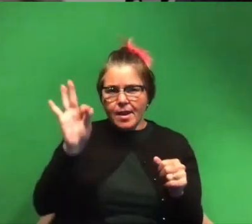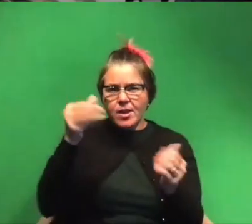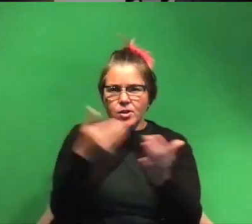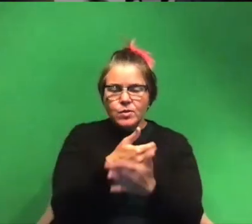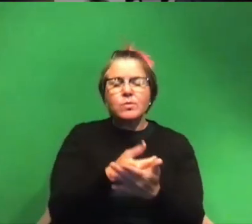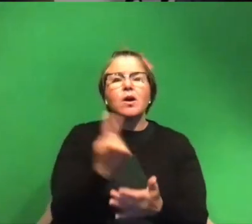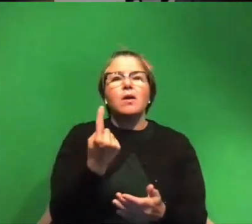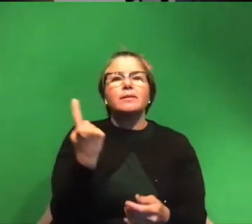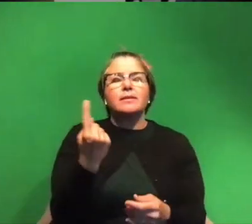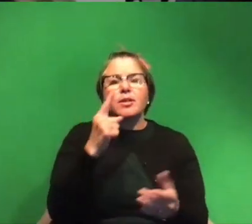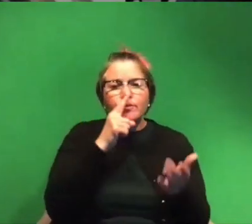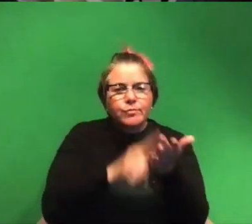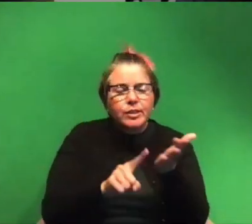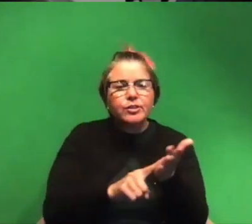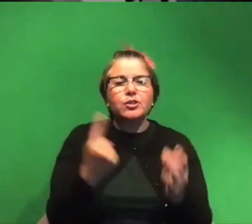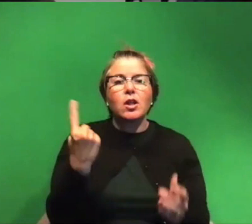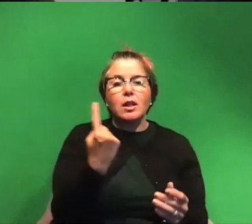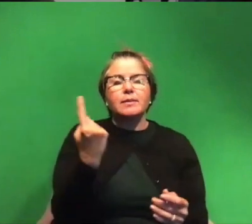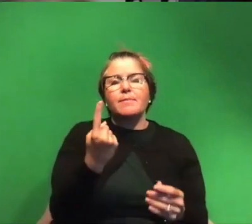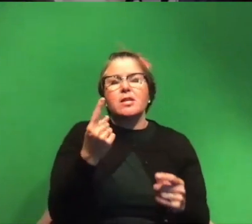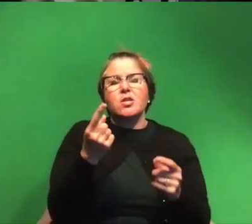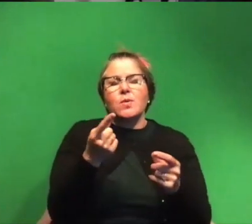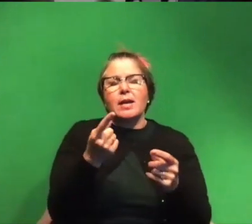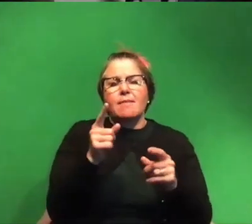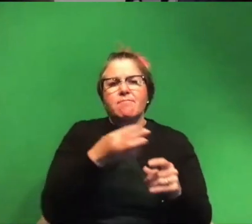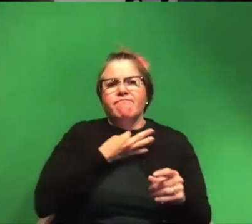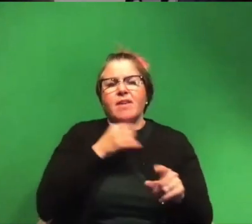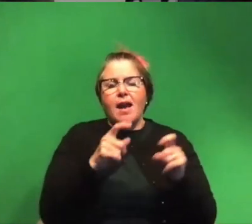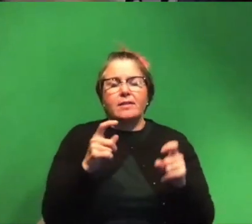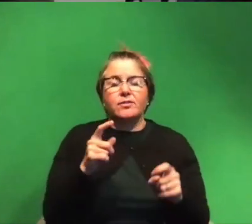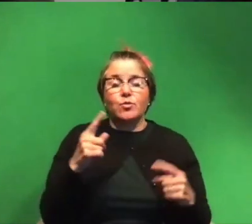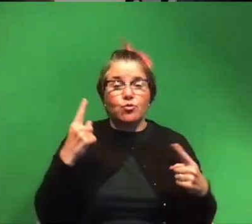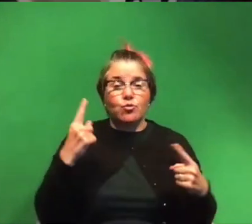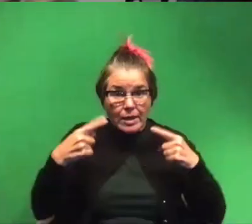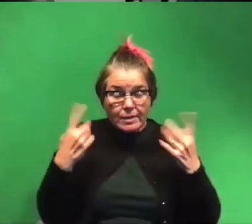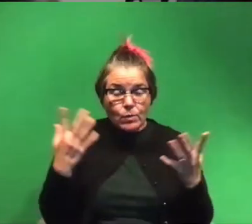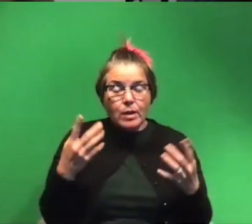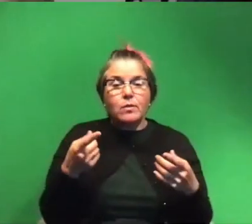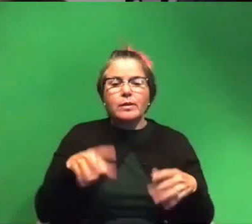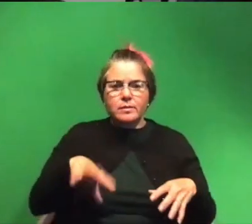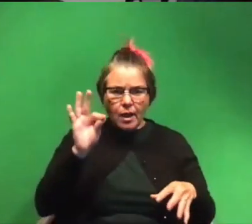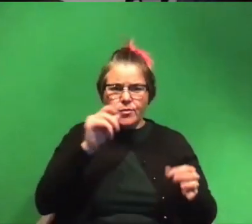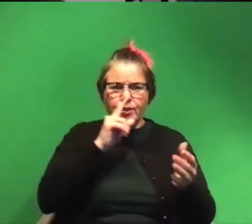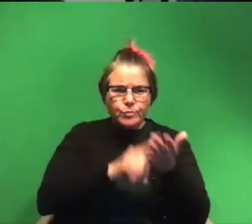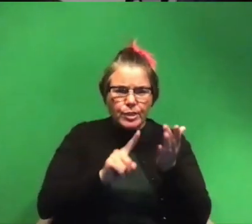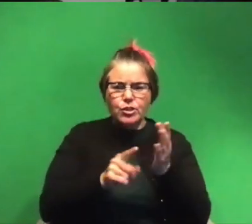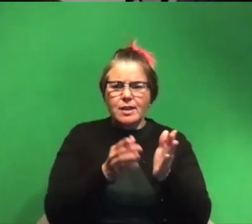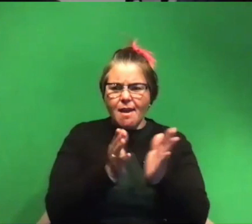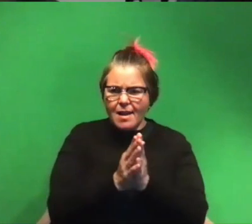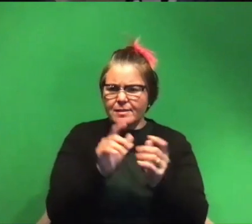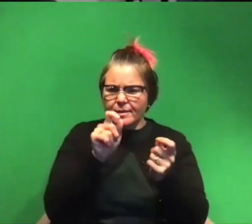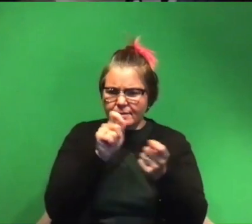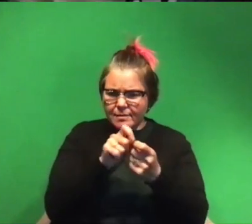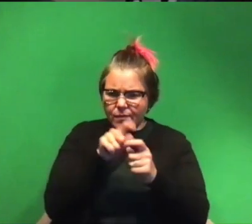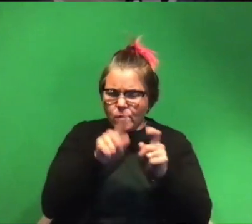something to be researched there's always something to be asked and the wild thing is that while we're discovering and researching and asking all of these questions